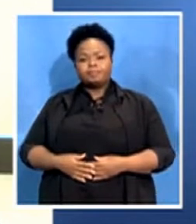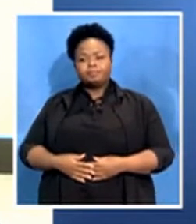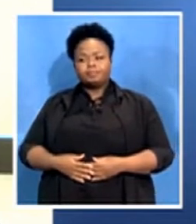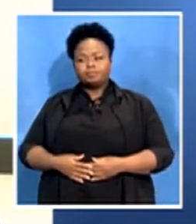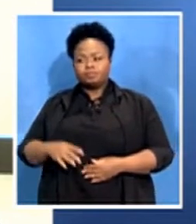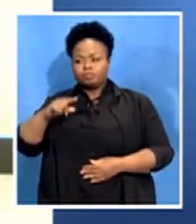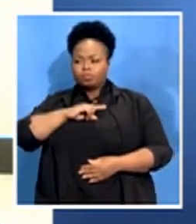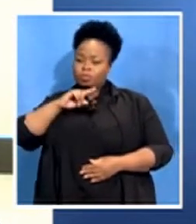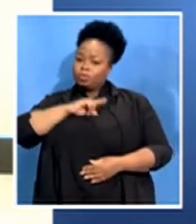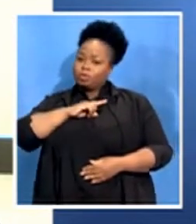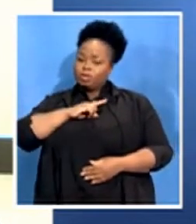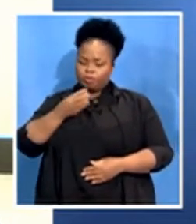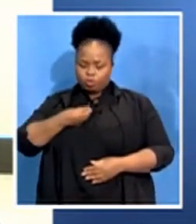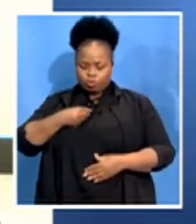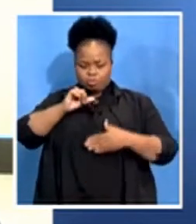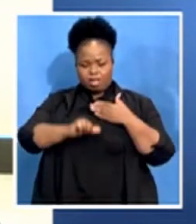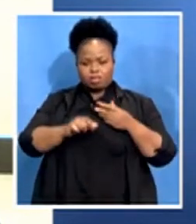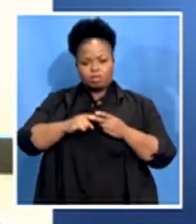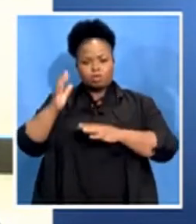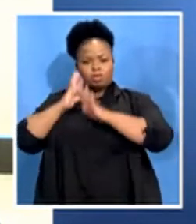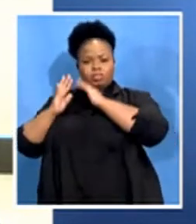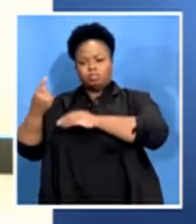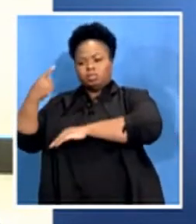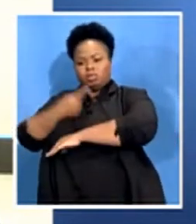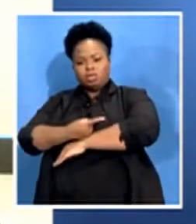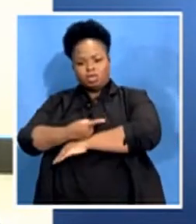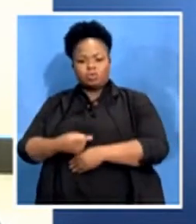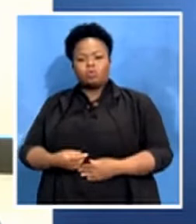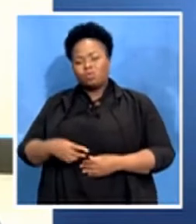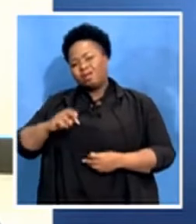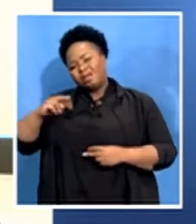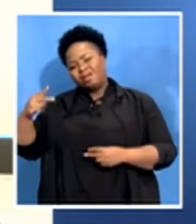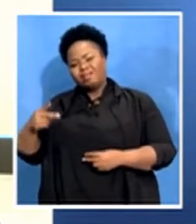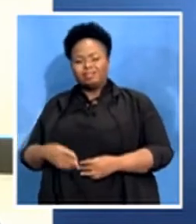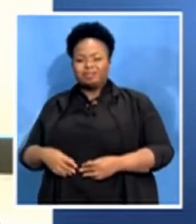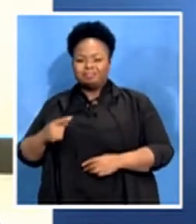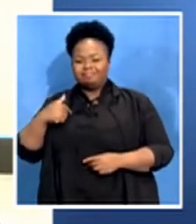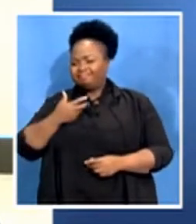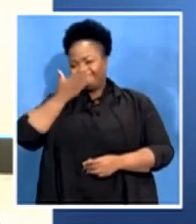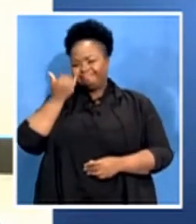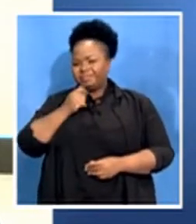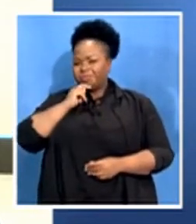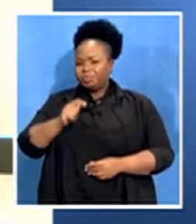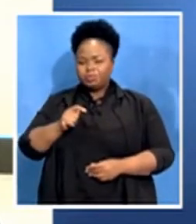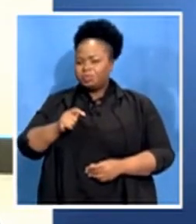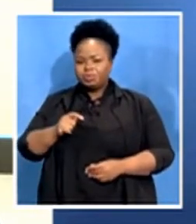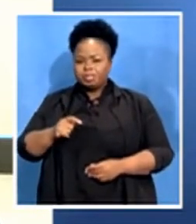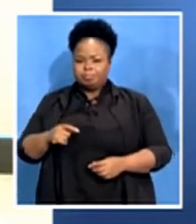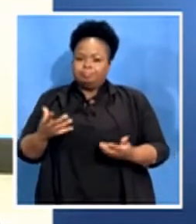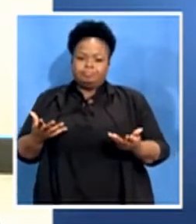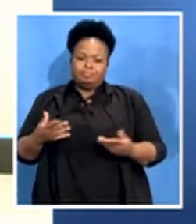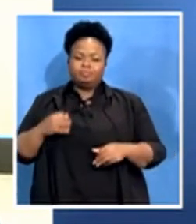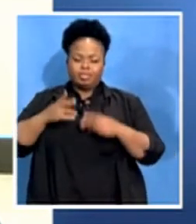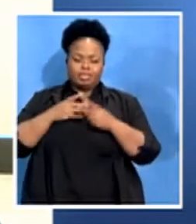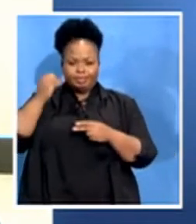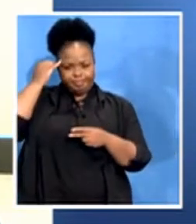Heritage Day or any event? So we thought no it cannot be right. So we came up with this project called Weekend